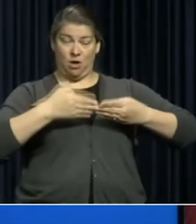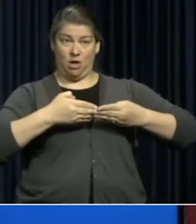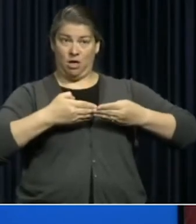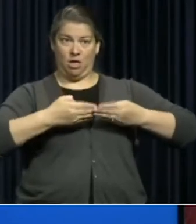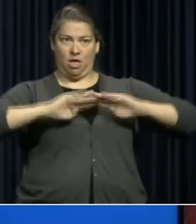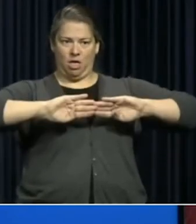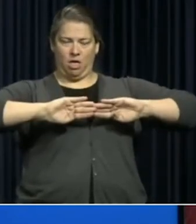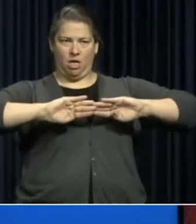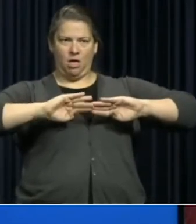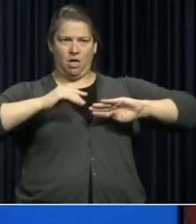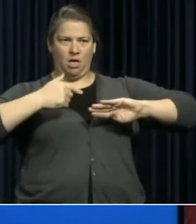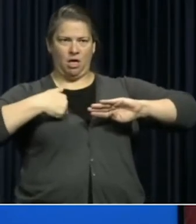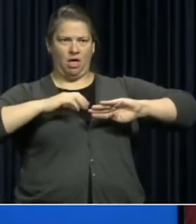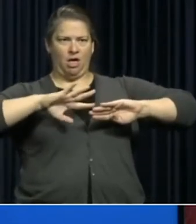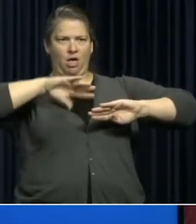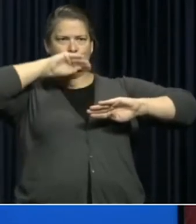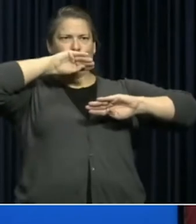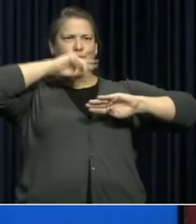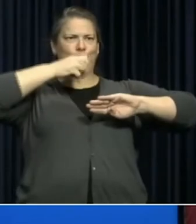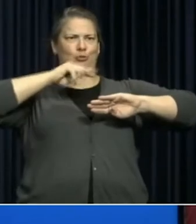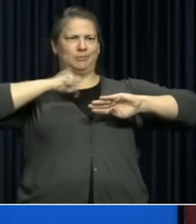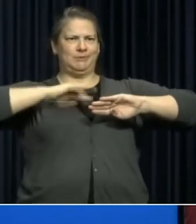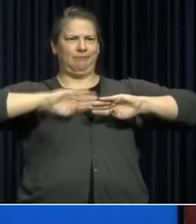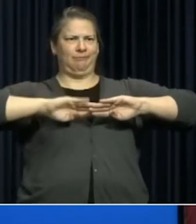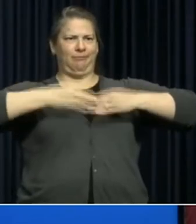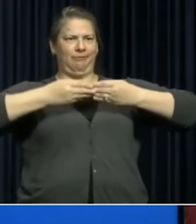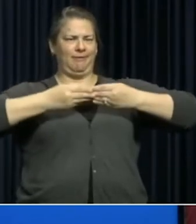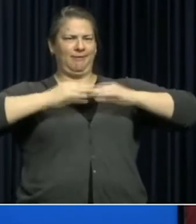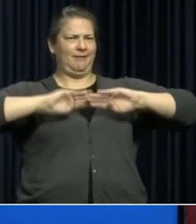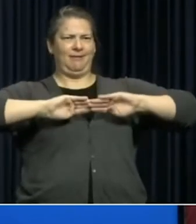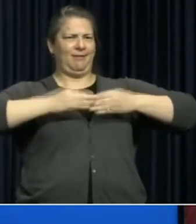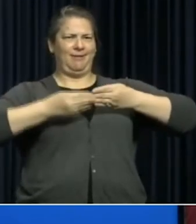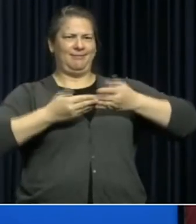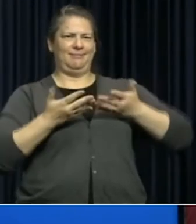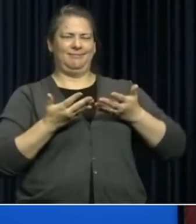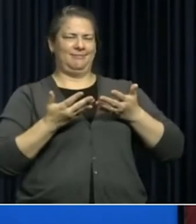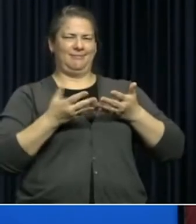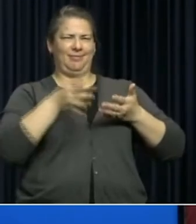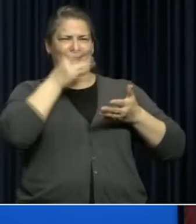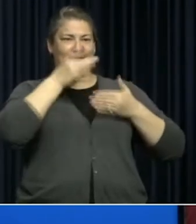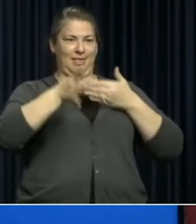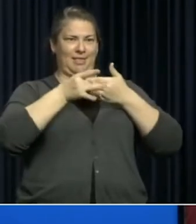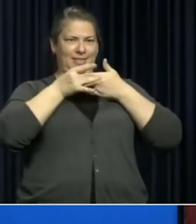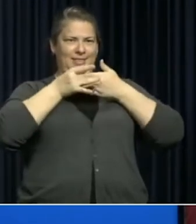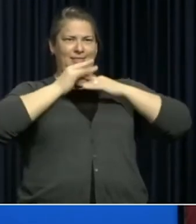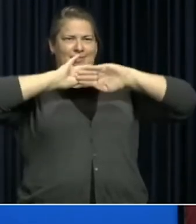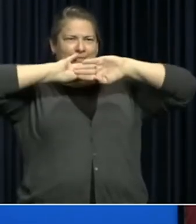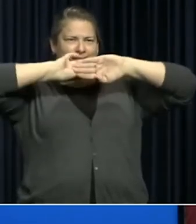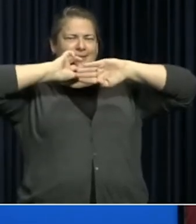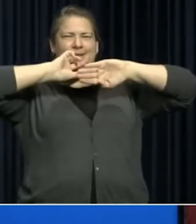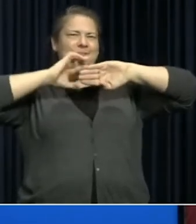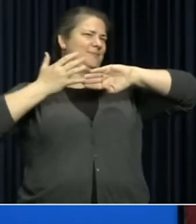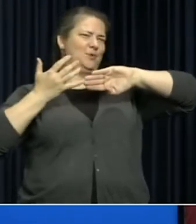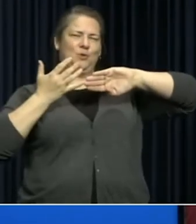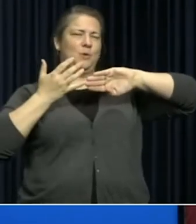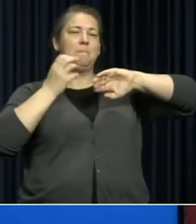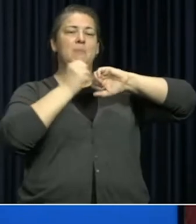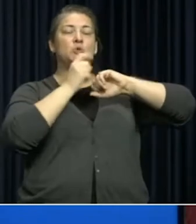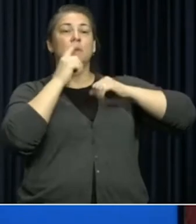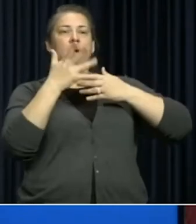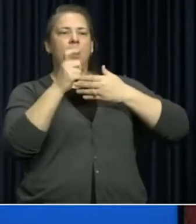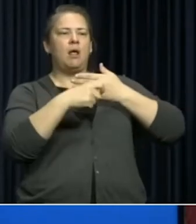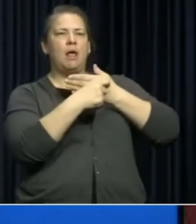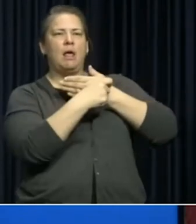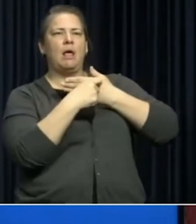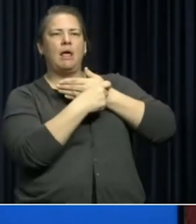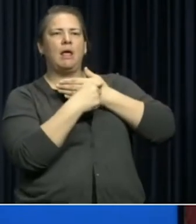outside you're going to take your germs and put them on one side and then turn it around and put them right on the outside. So remember maybe even label it if they're not if they're